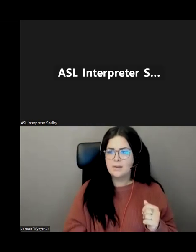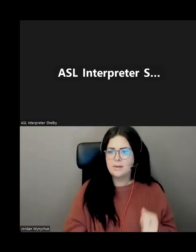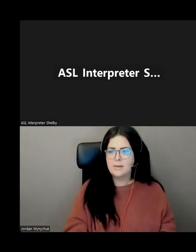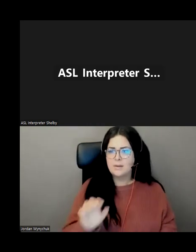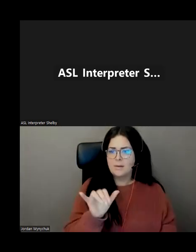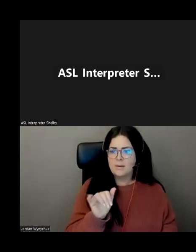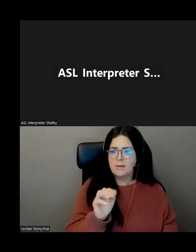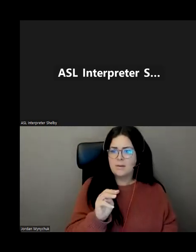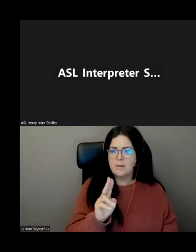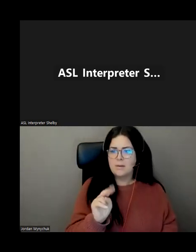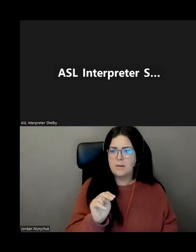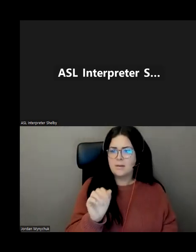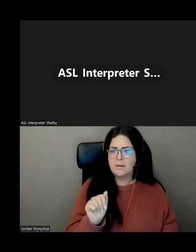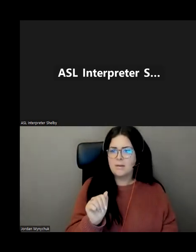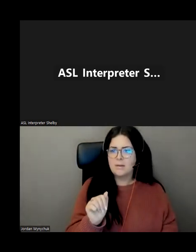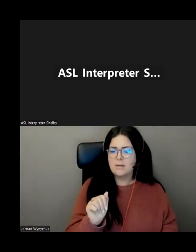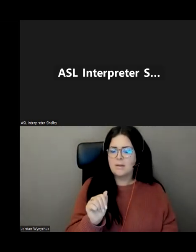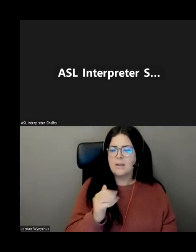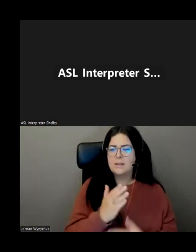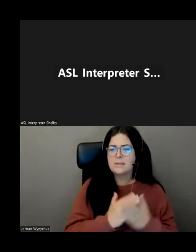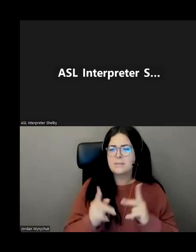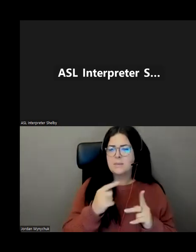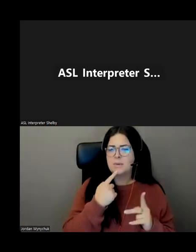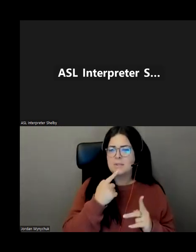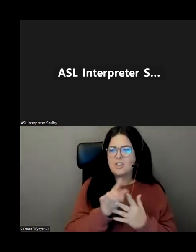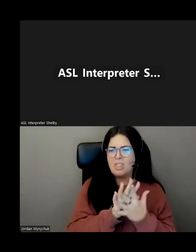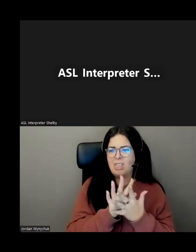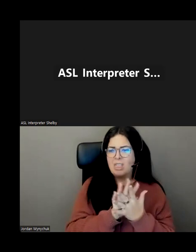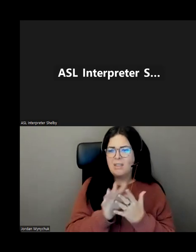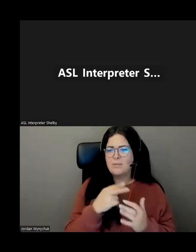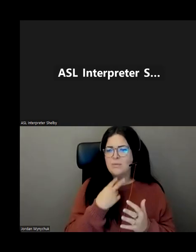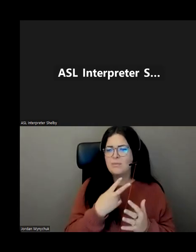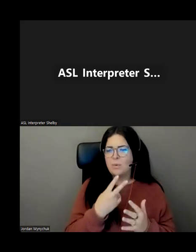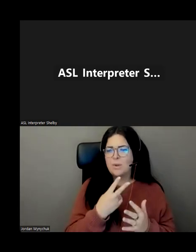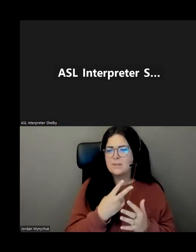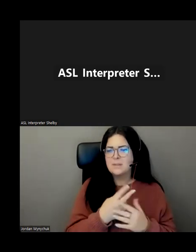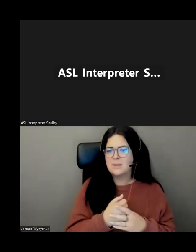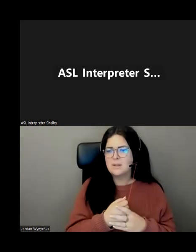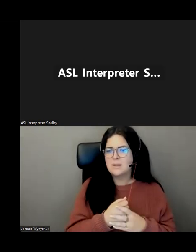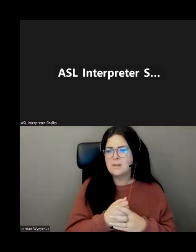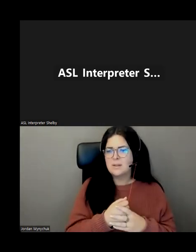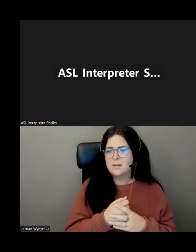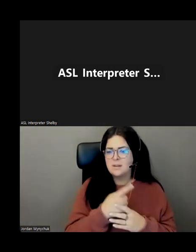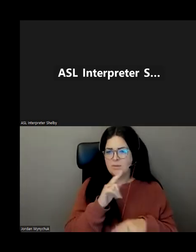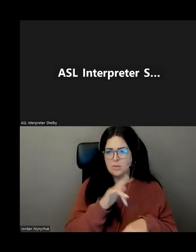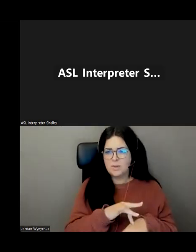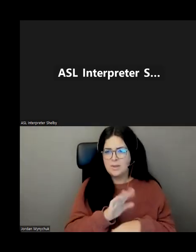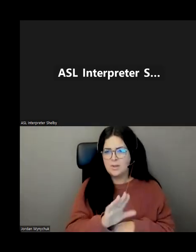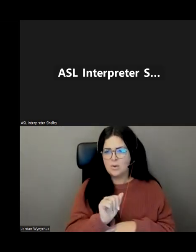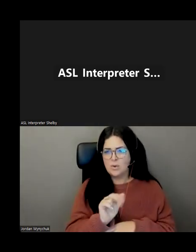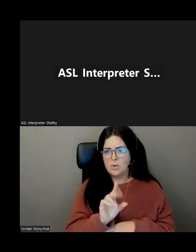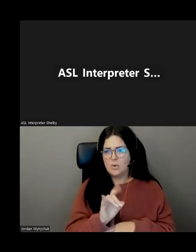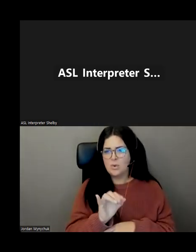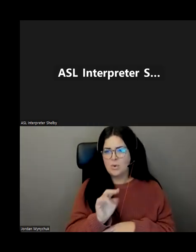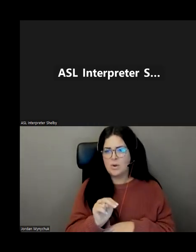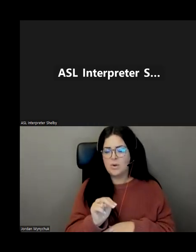some people saying that you're a little bit muffled um so if you want to go to your audio setting and then click on the